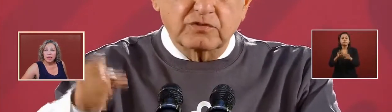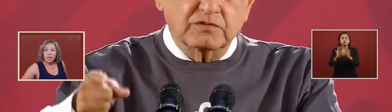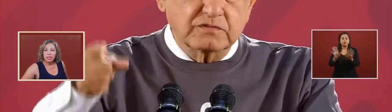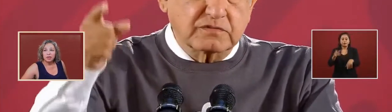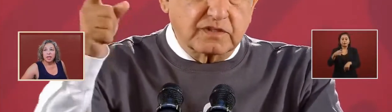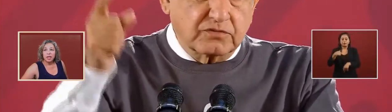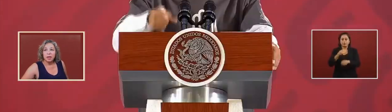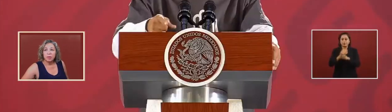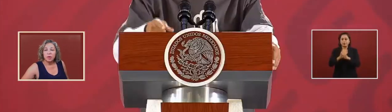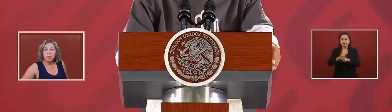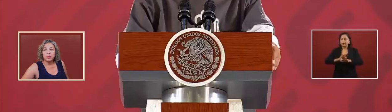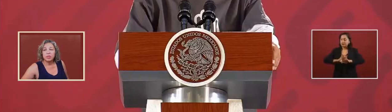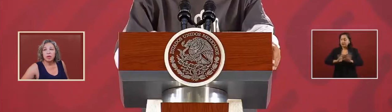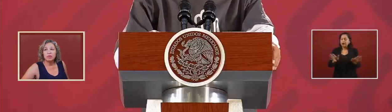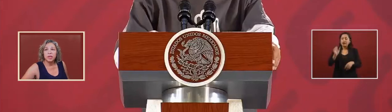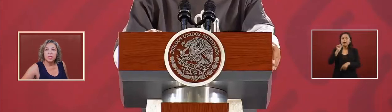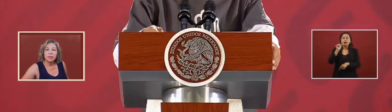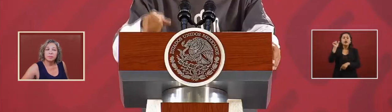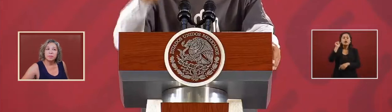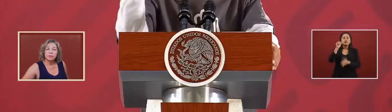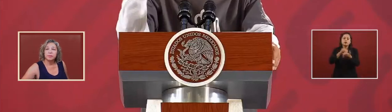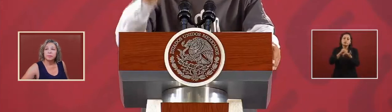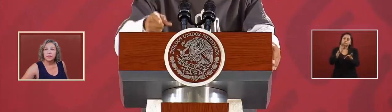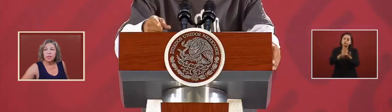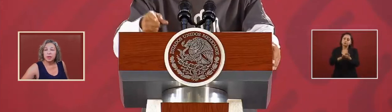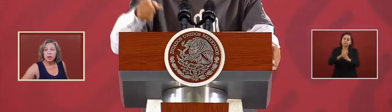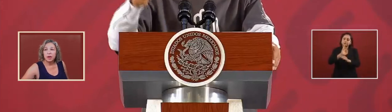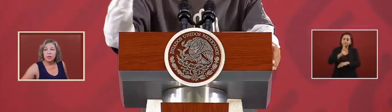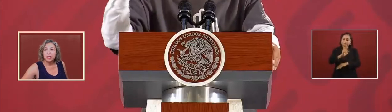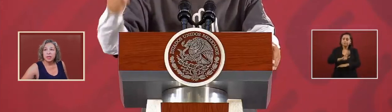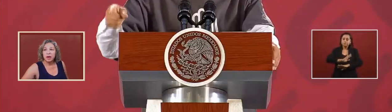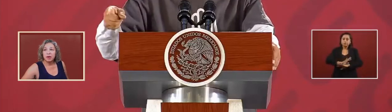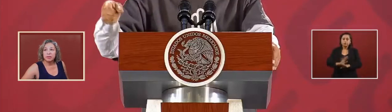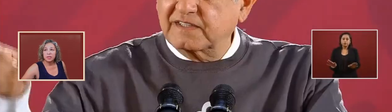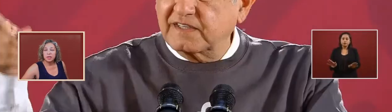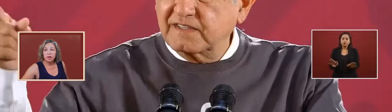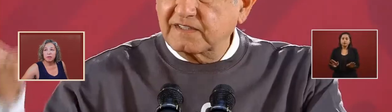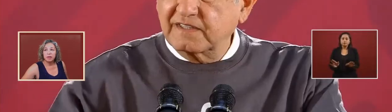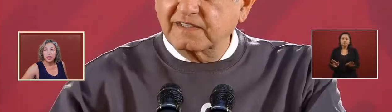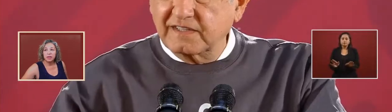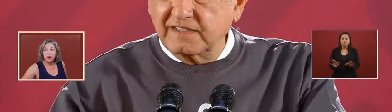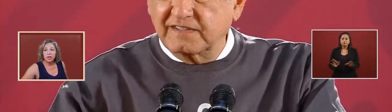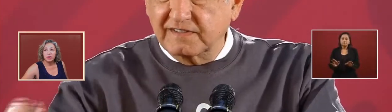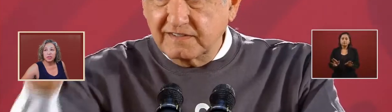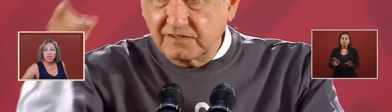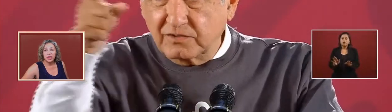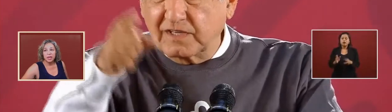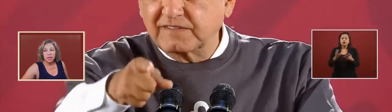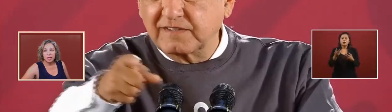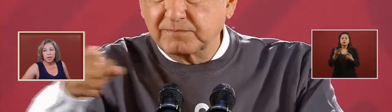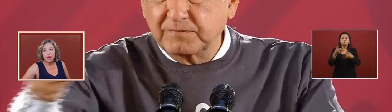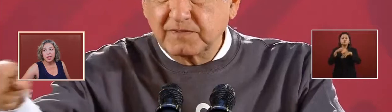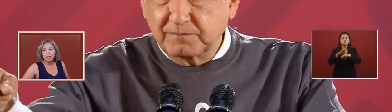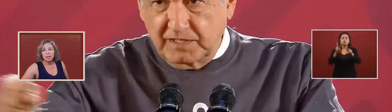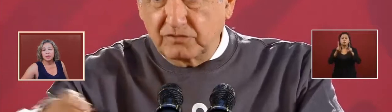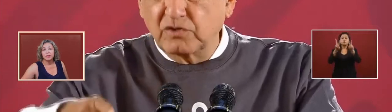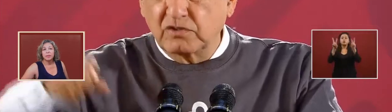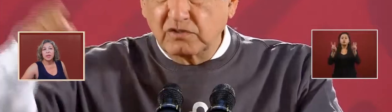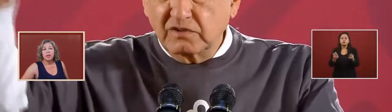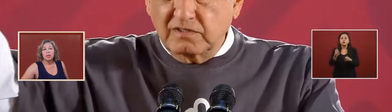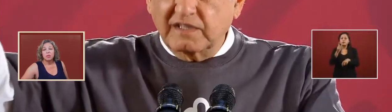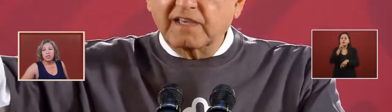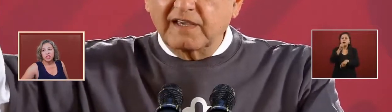that yesterday we resolved it regarding the tariffs of electric energy in Nayarit